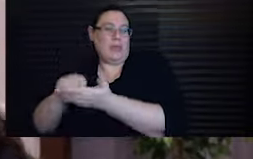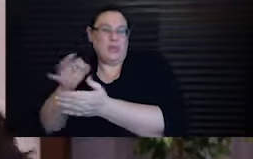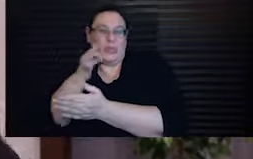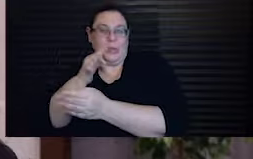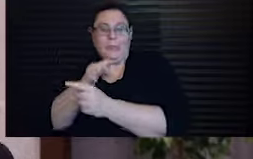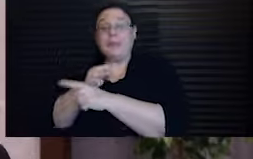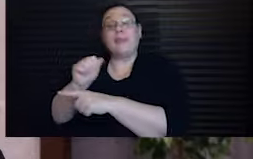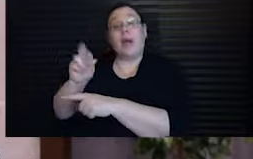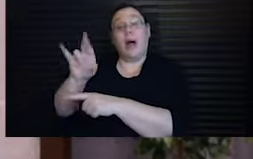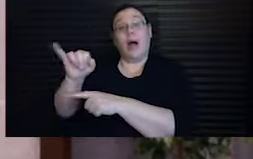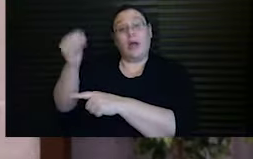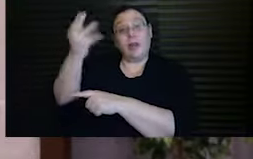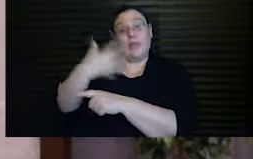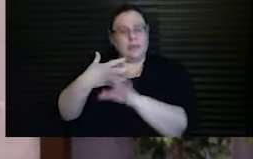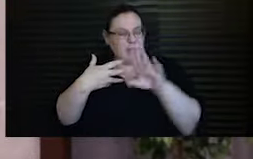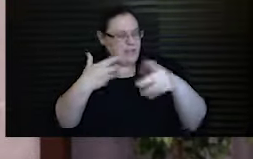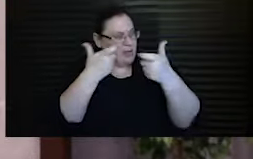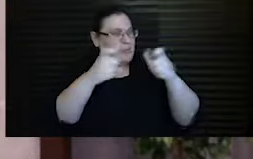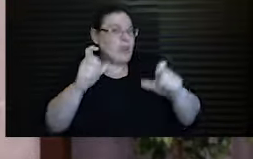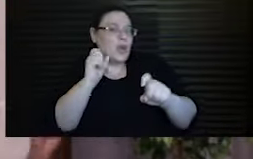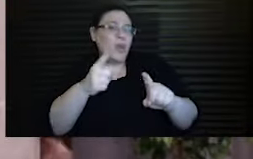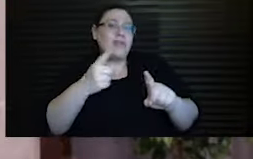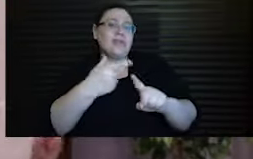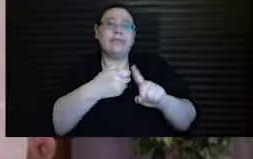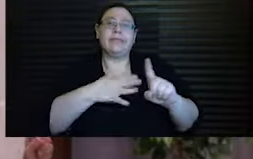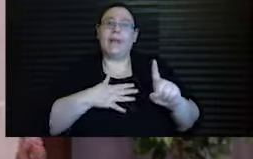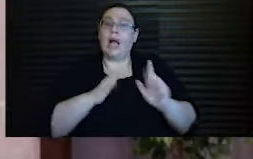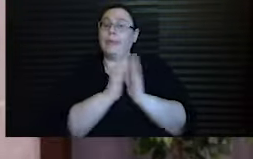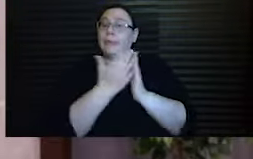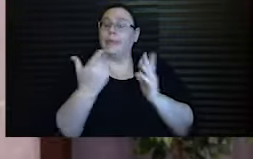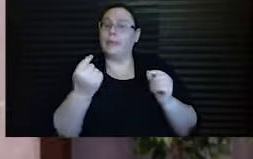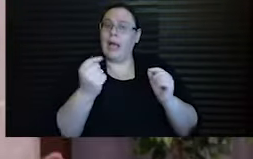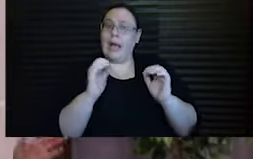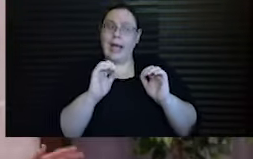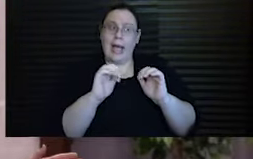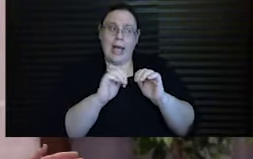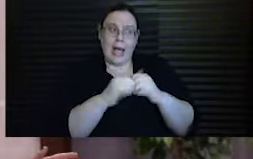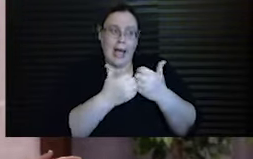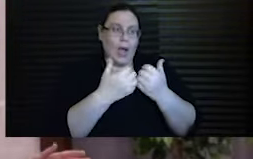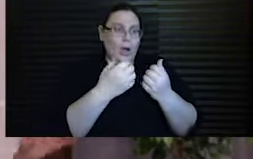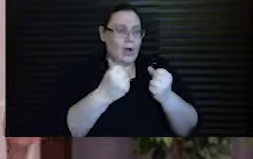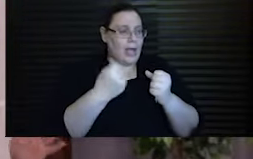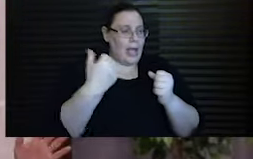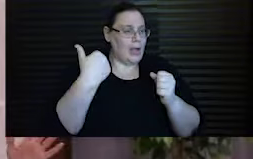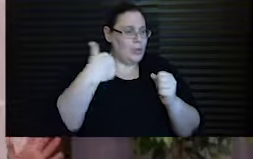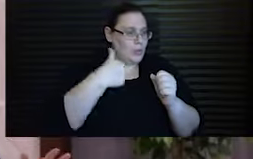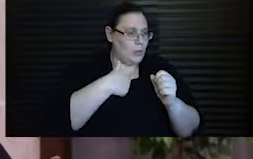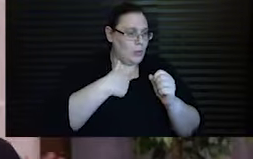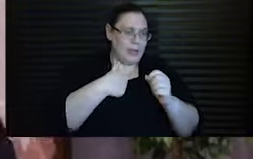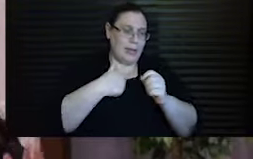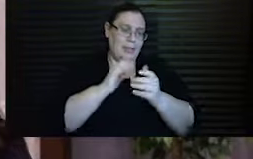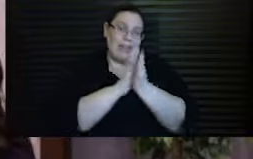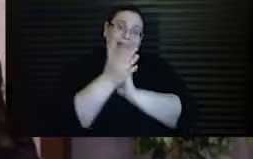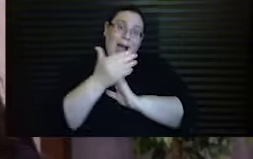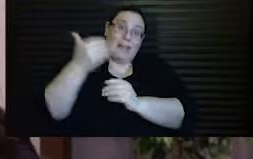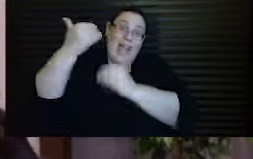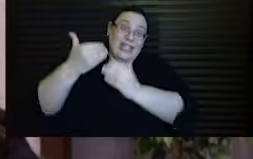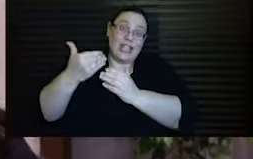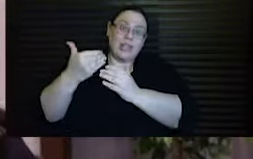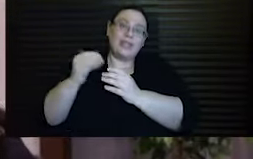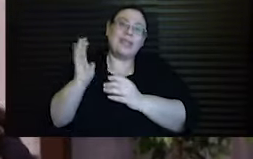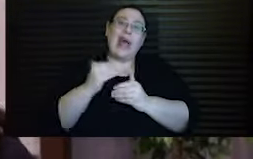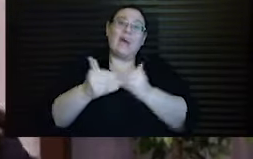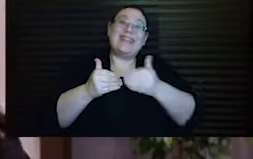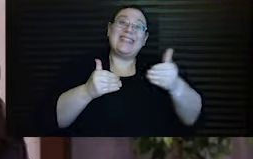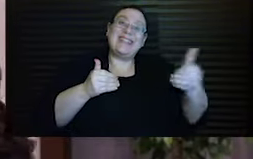the driving question of his book is how can we be the ancestors that our descendants a thousand years